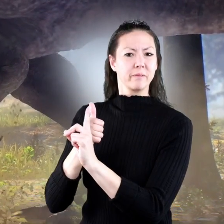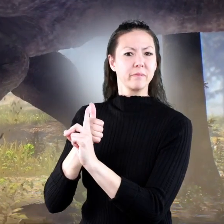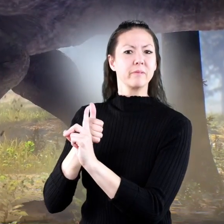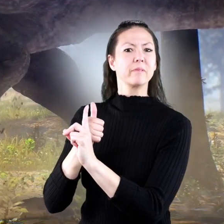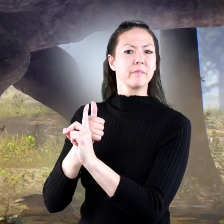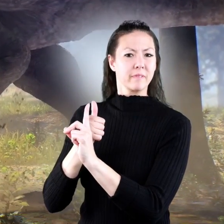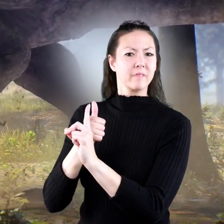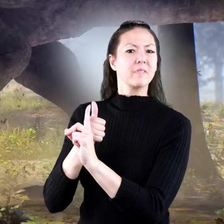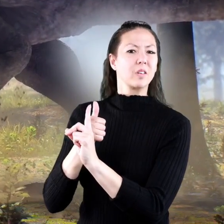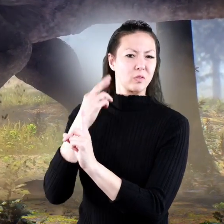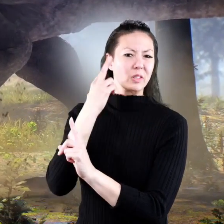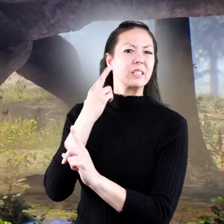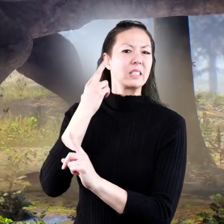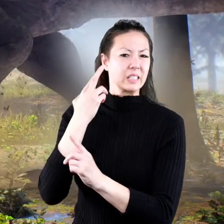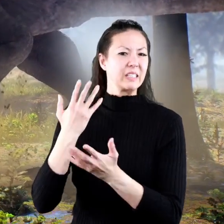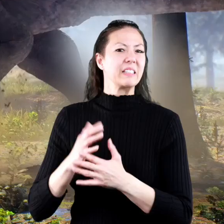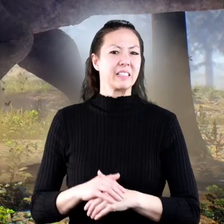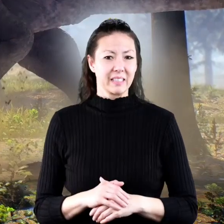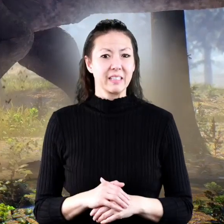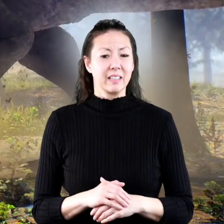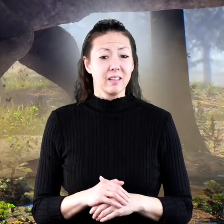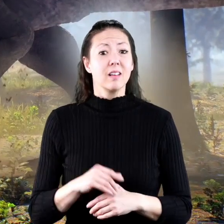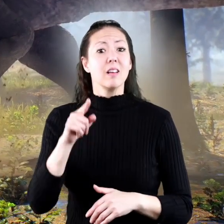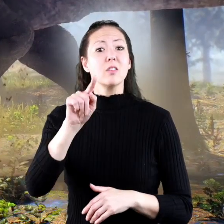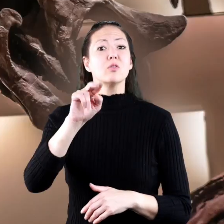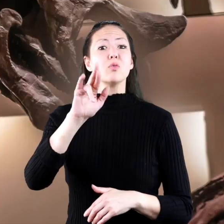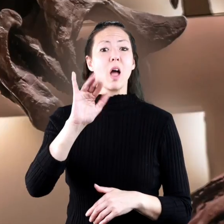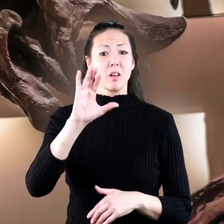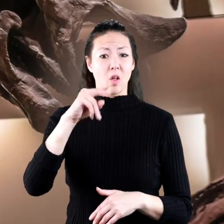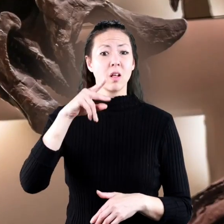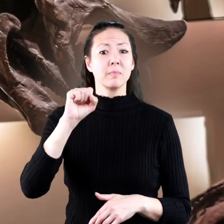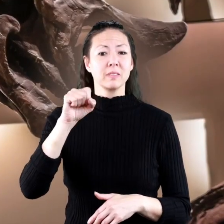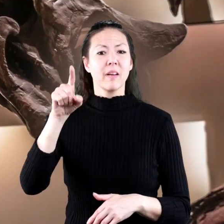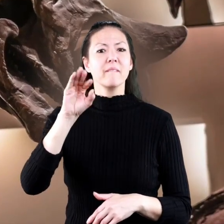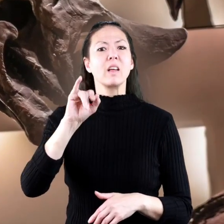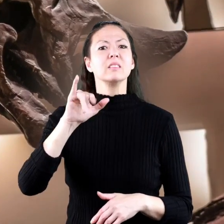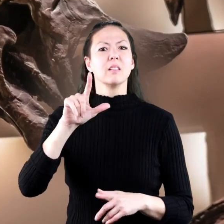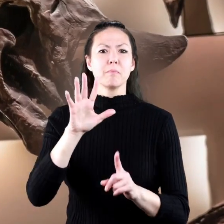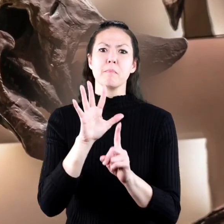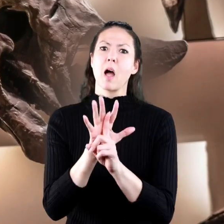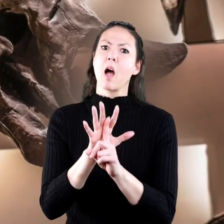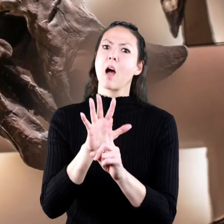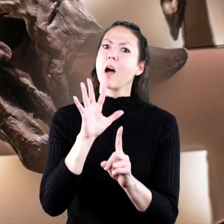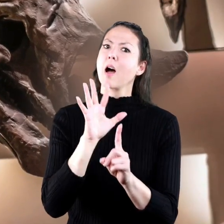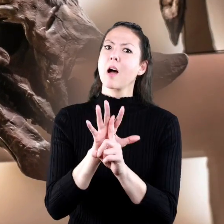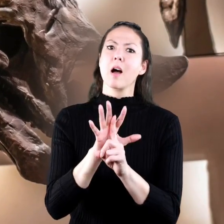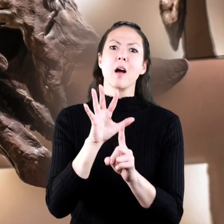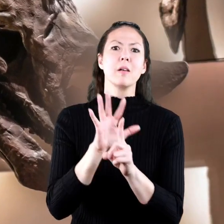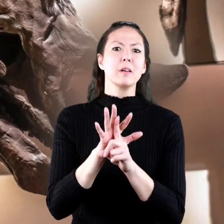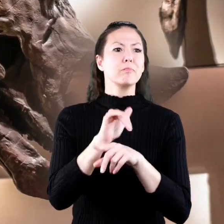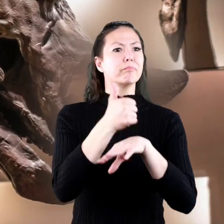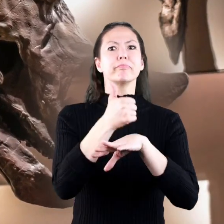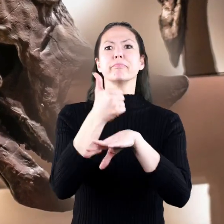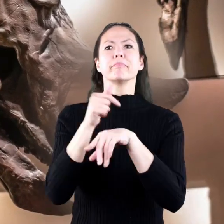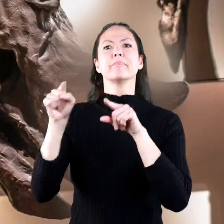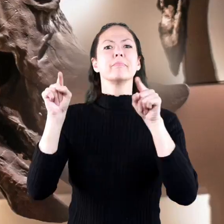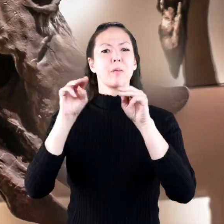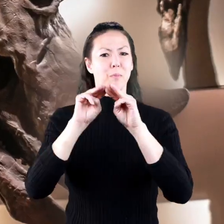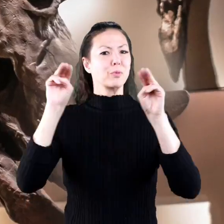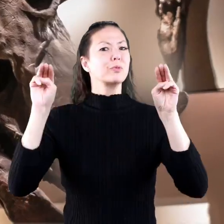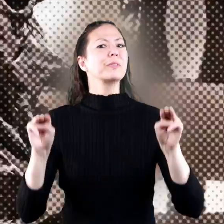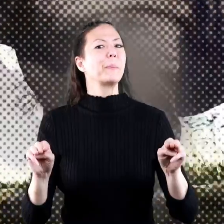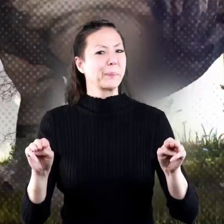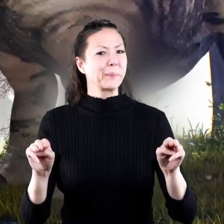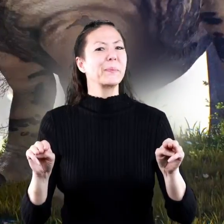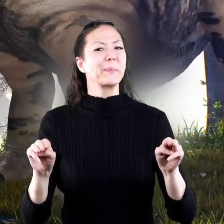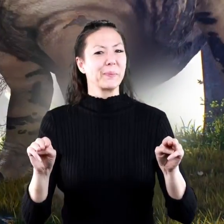long horns to protect itself what do you think triceratops fossils are very popular to have in